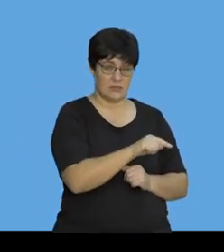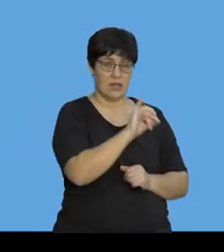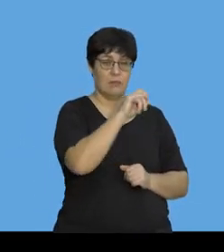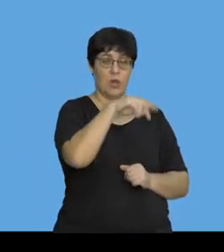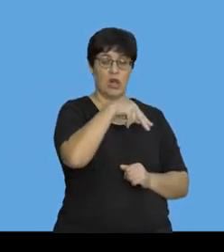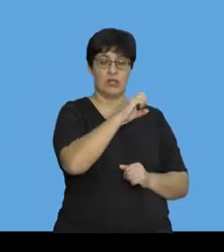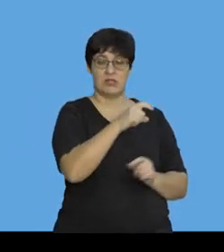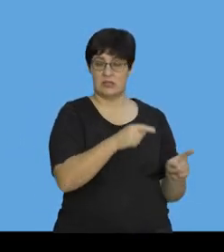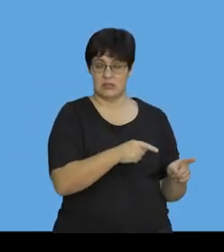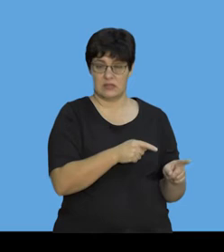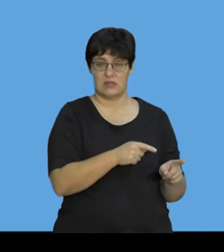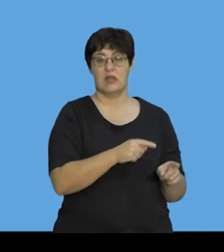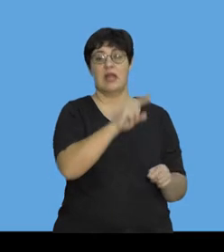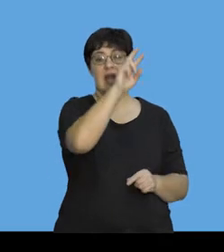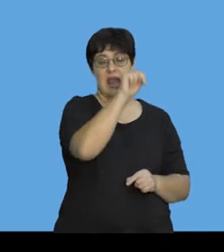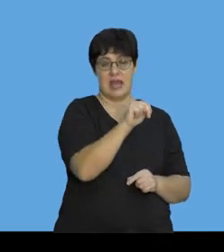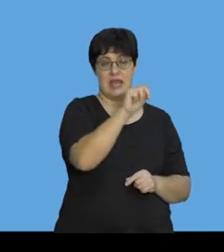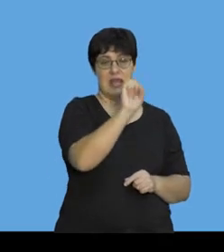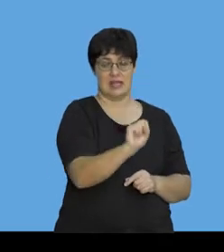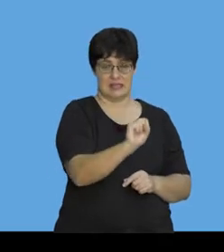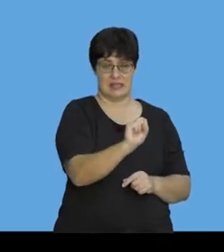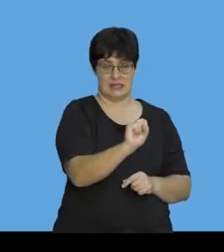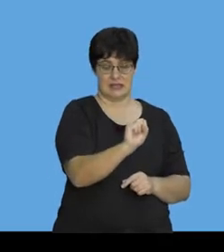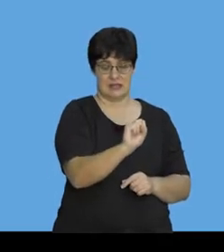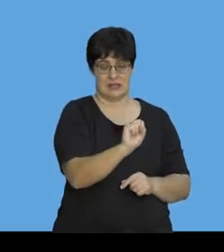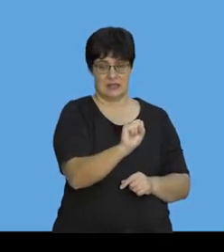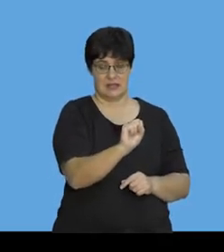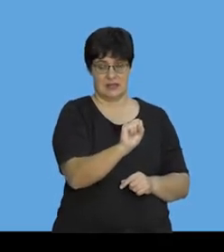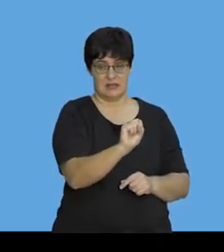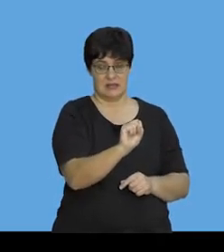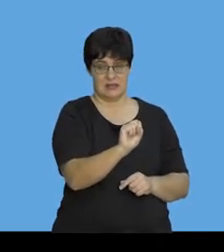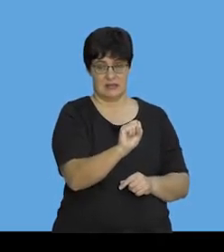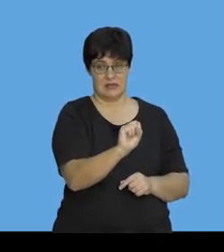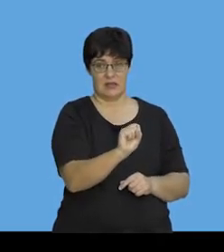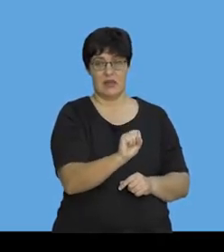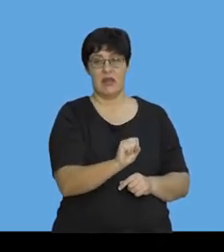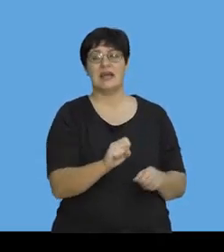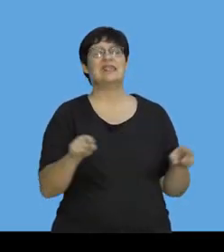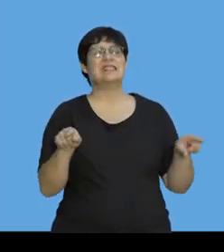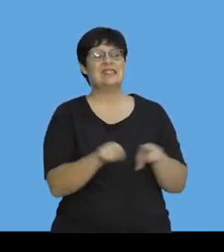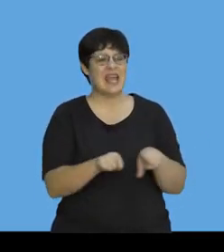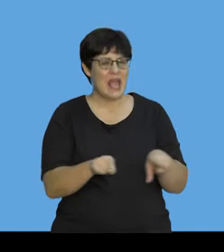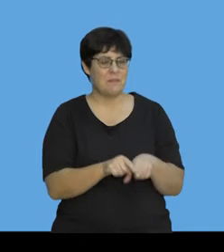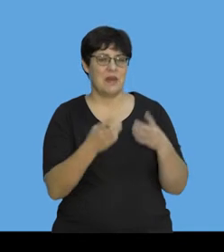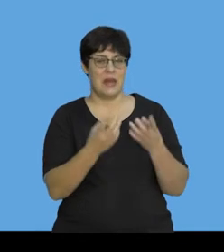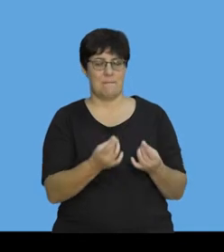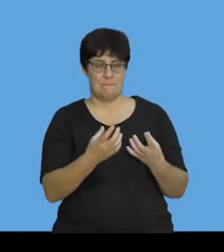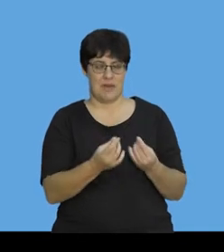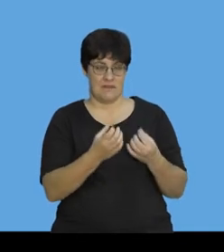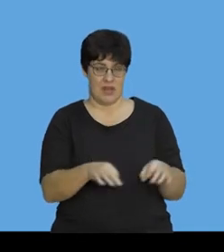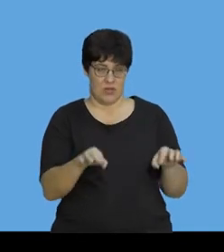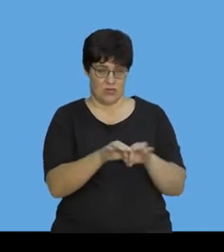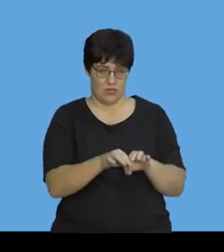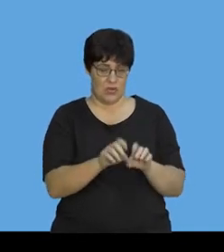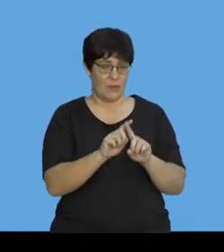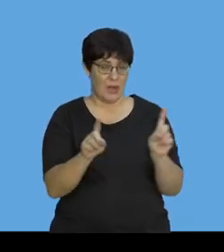Impulse's units are Newton seconds. They have the same number value,